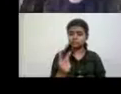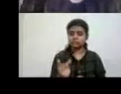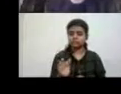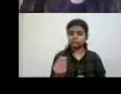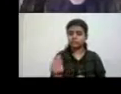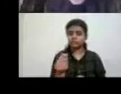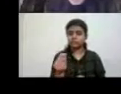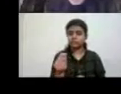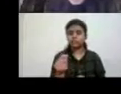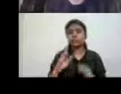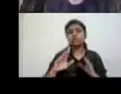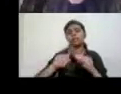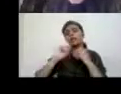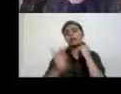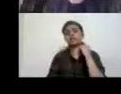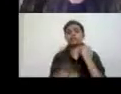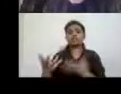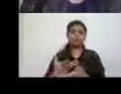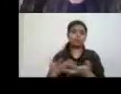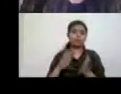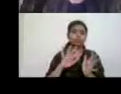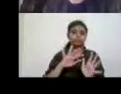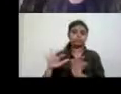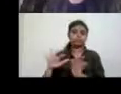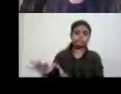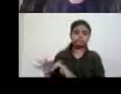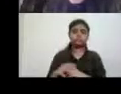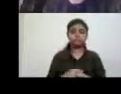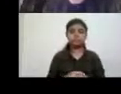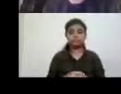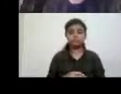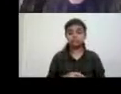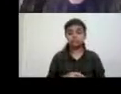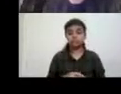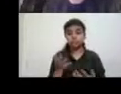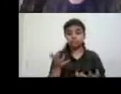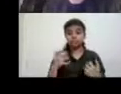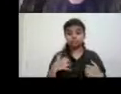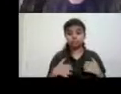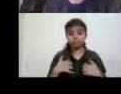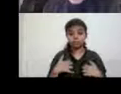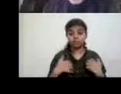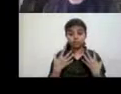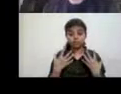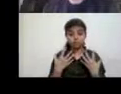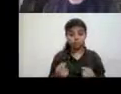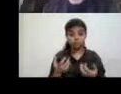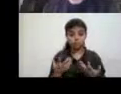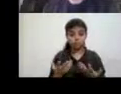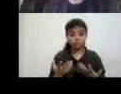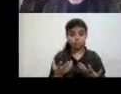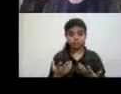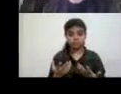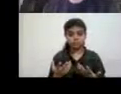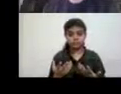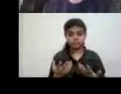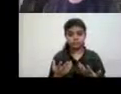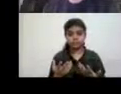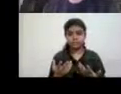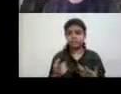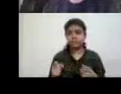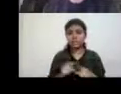well, I'll talk more about that at the end, but, um, for those of you who are interested, uh, I think the, just the, on the issue of